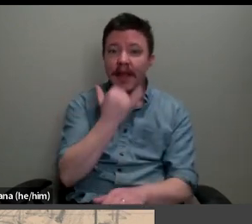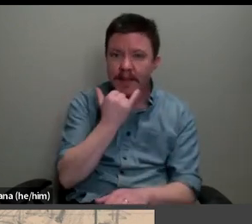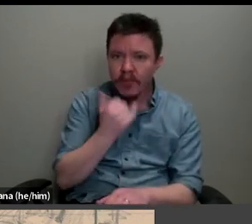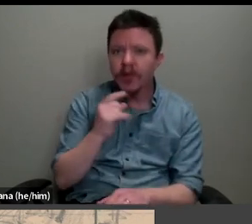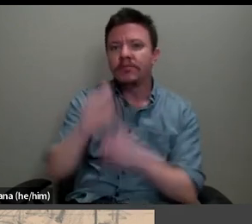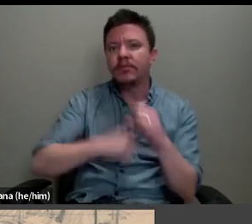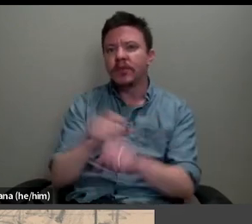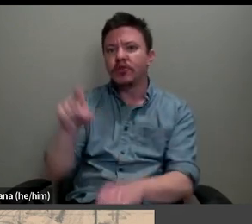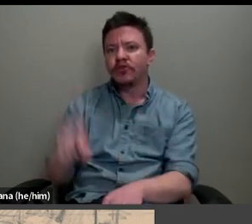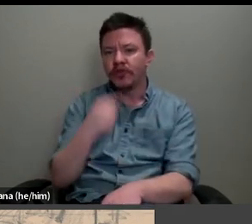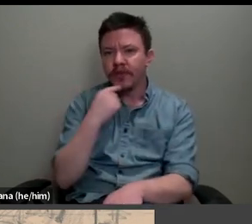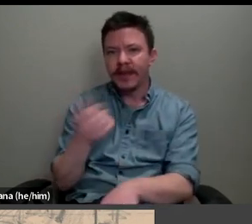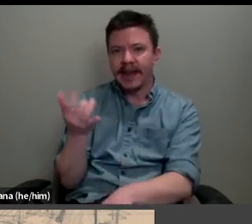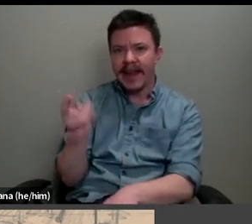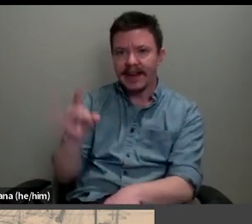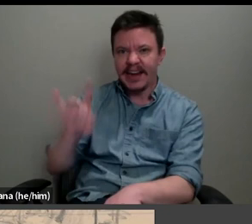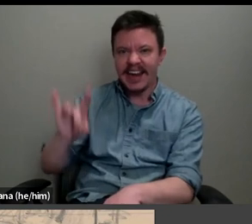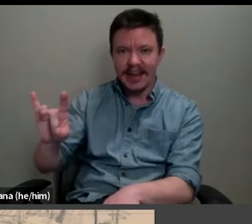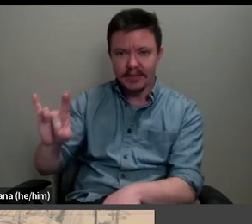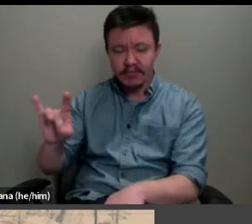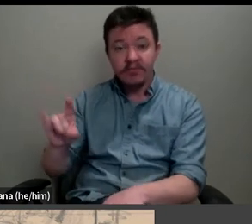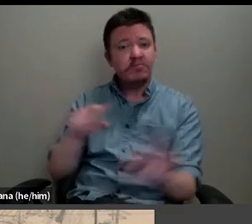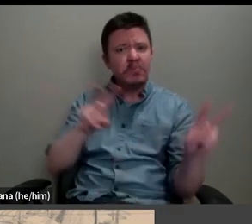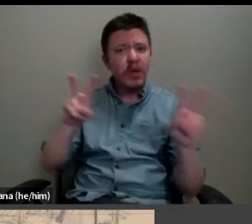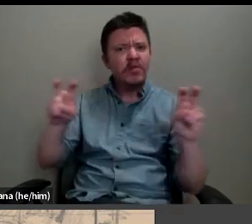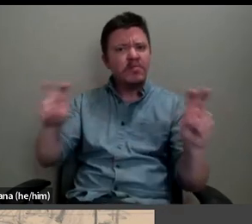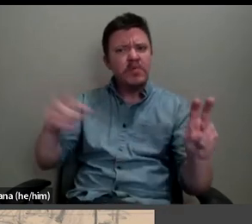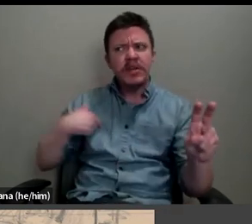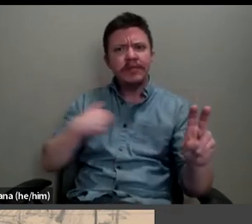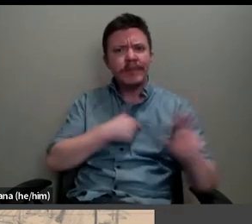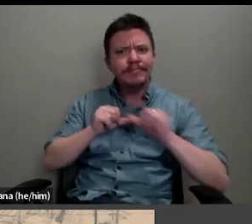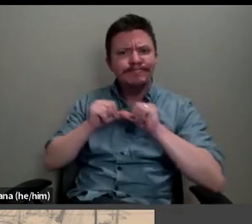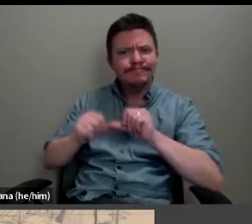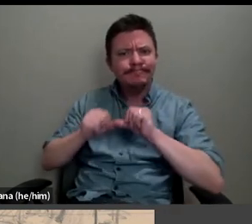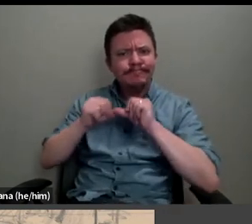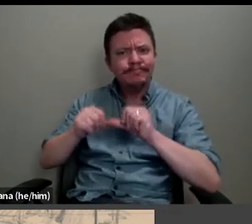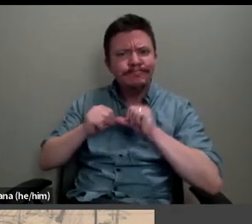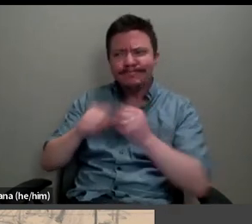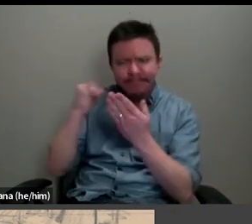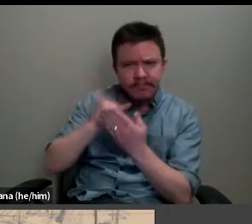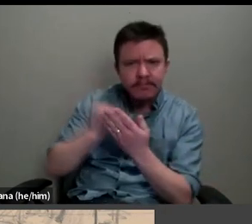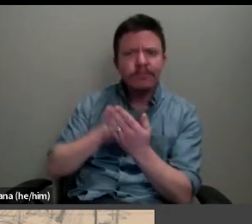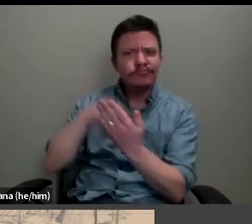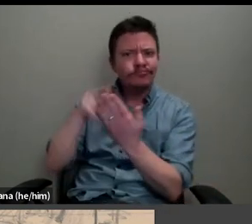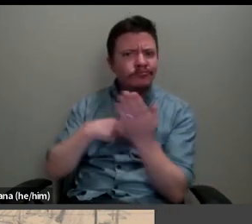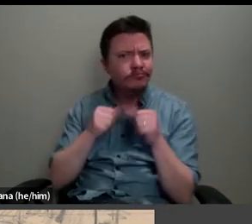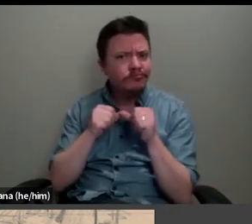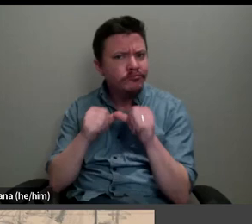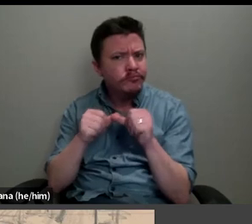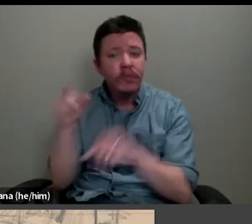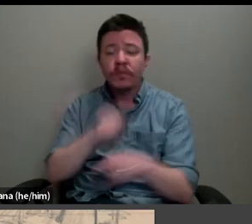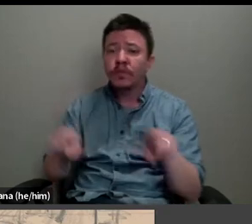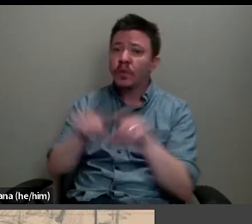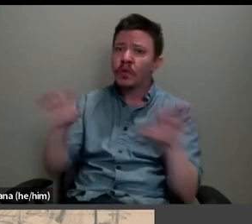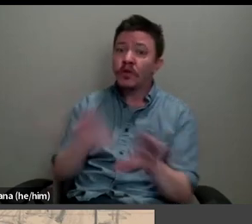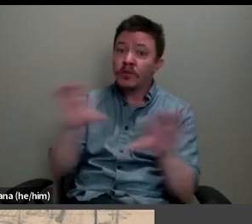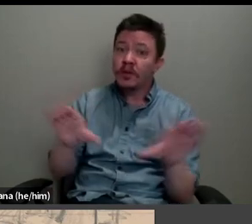This was a motif that he continued to choose to see, sketch, and paint repeatedly. But it was also an activity made